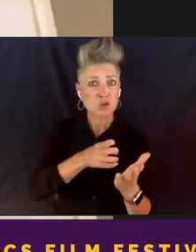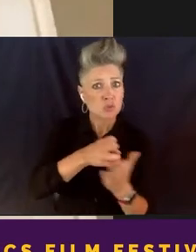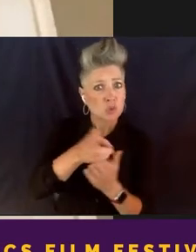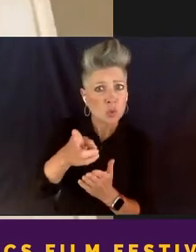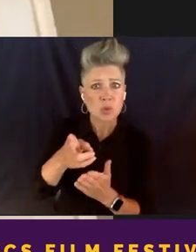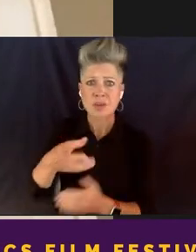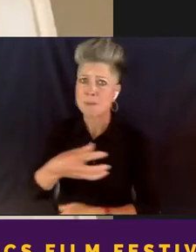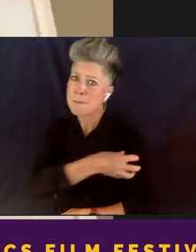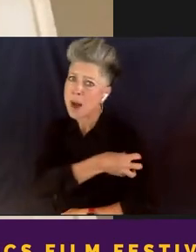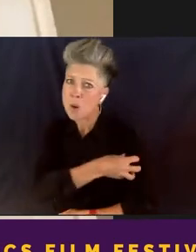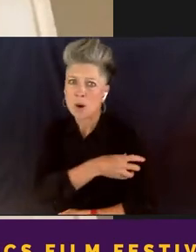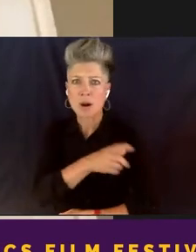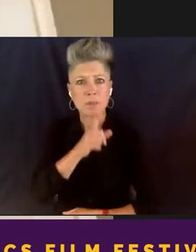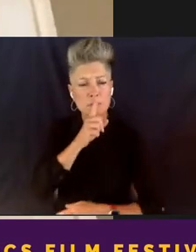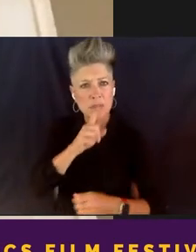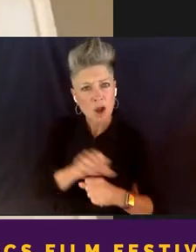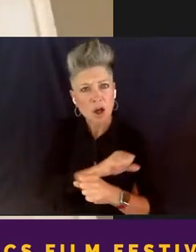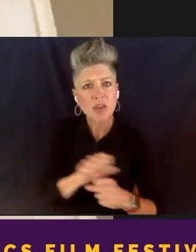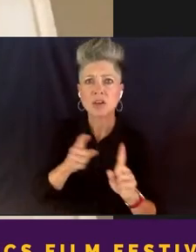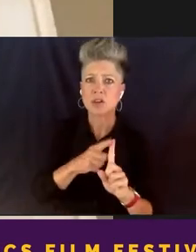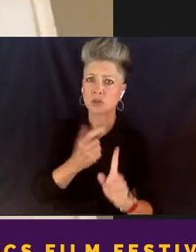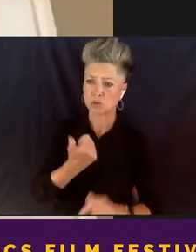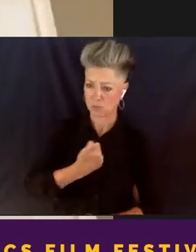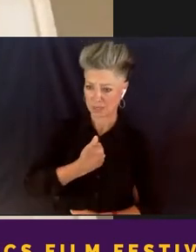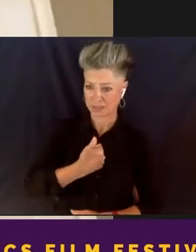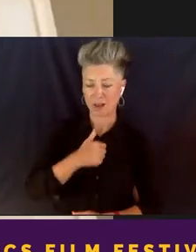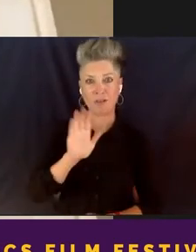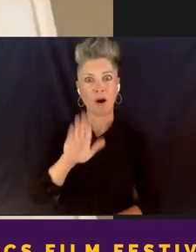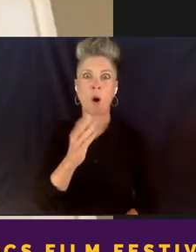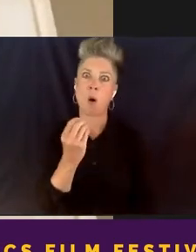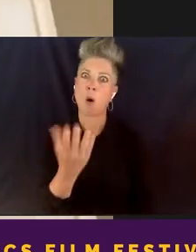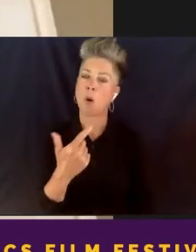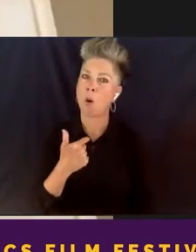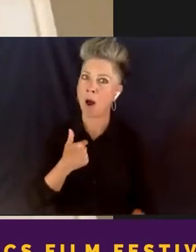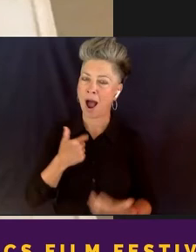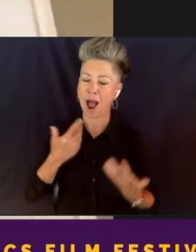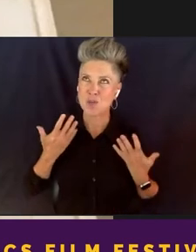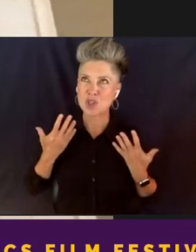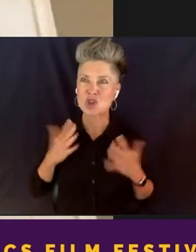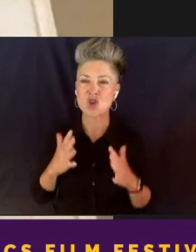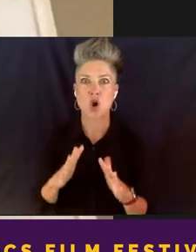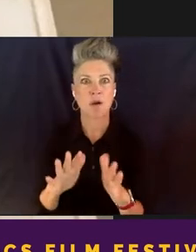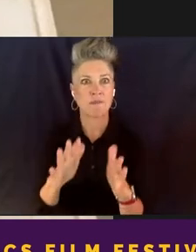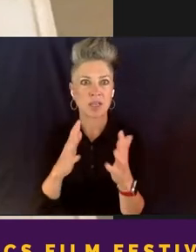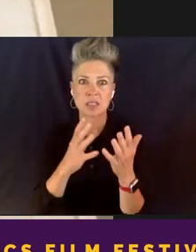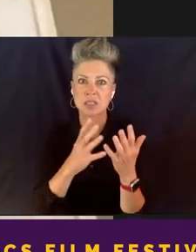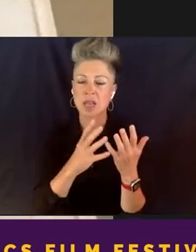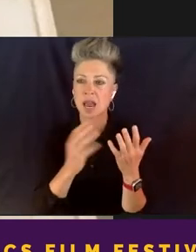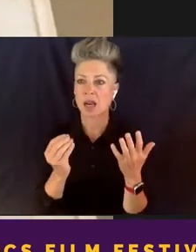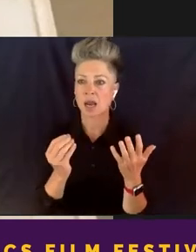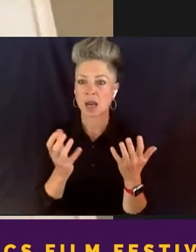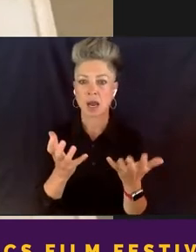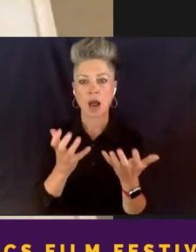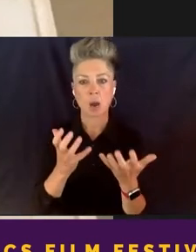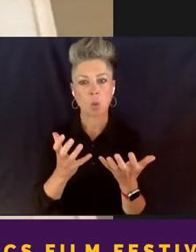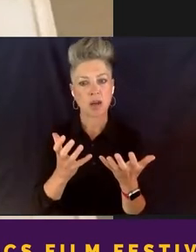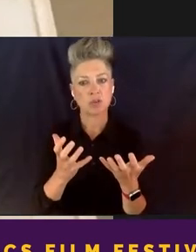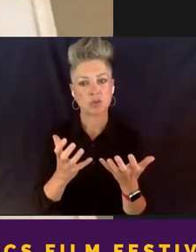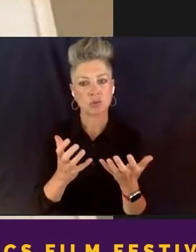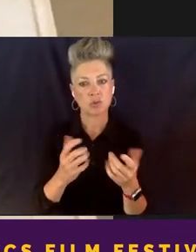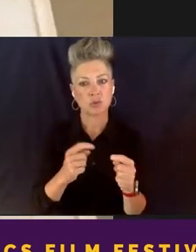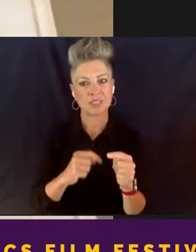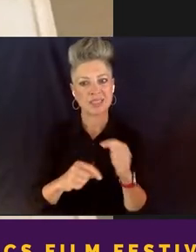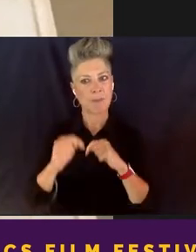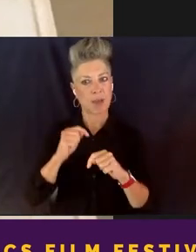authentic within myself. Um, I was nervous as I'm stated and I wanted to step back and, and, you know, acknowledge